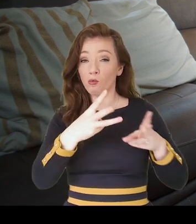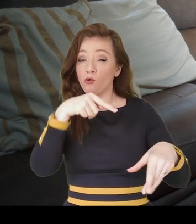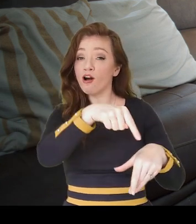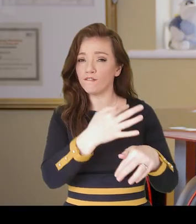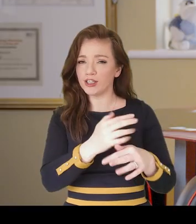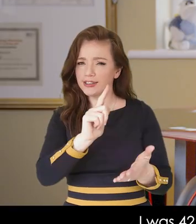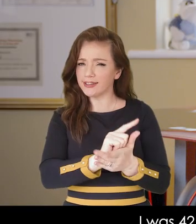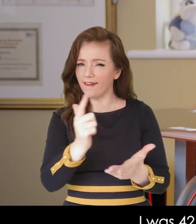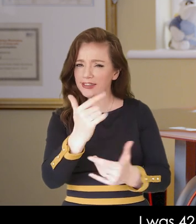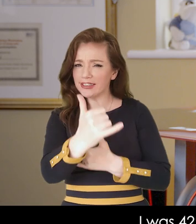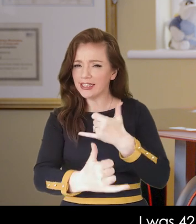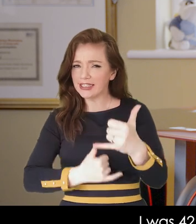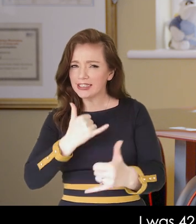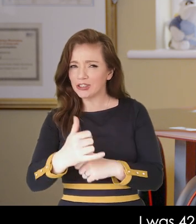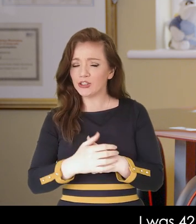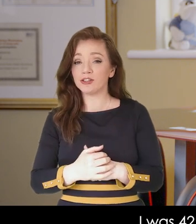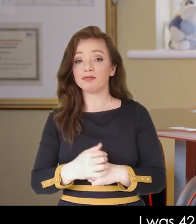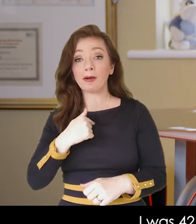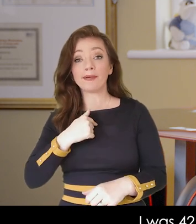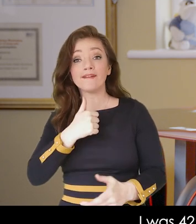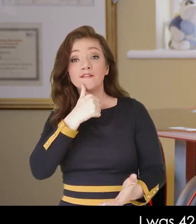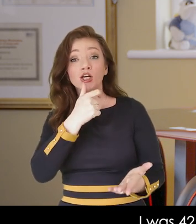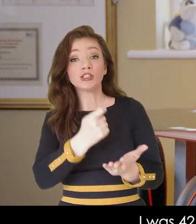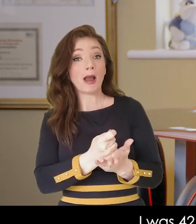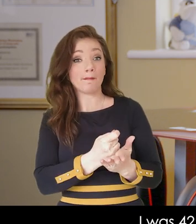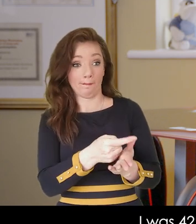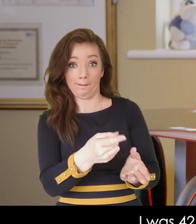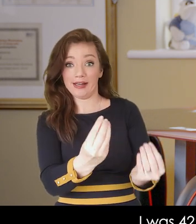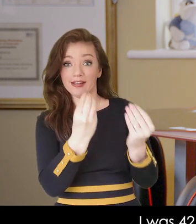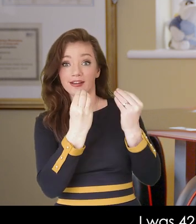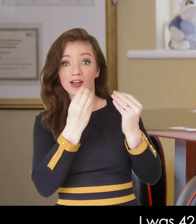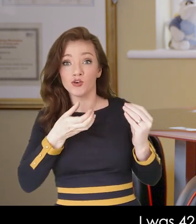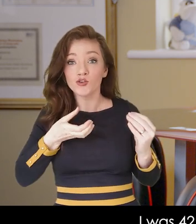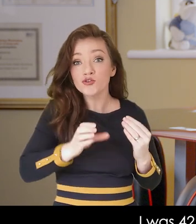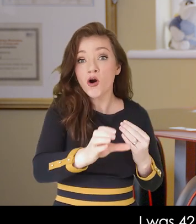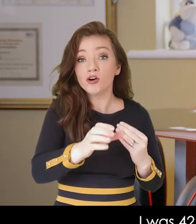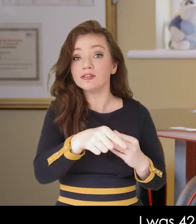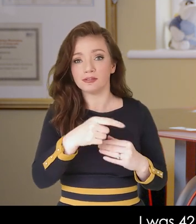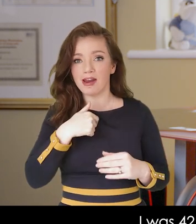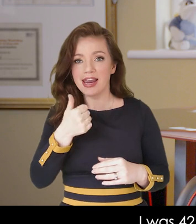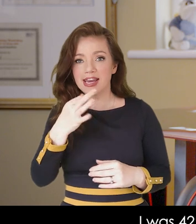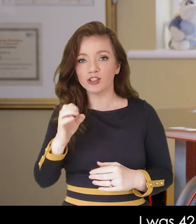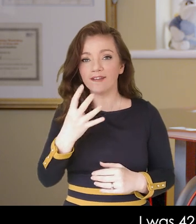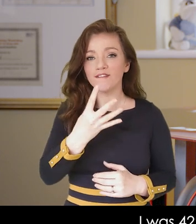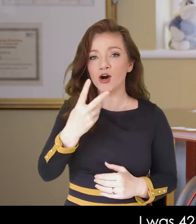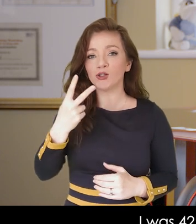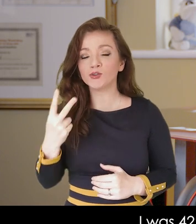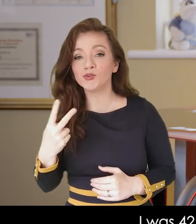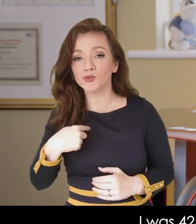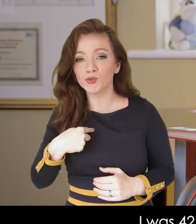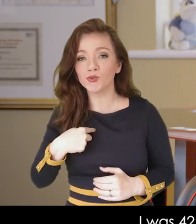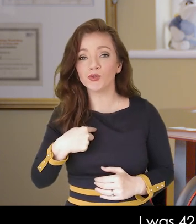years. I was 42 when I got the first education with